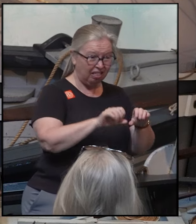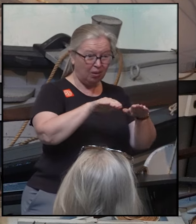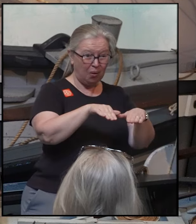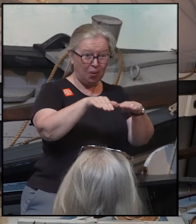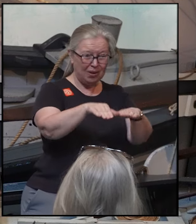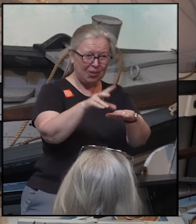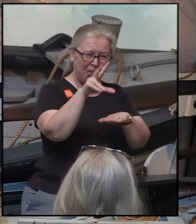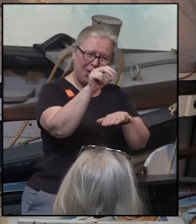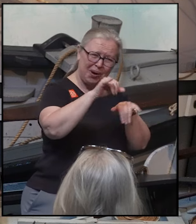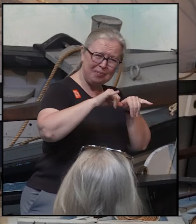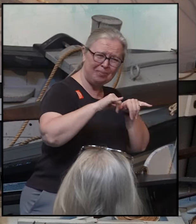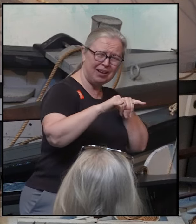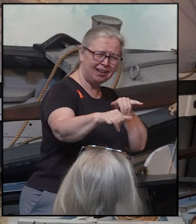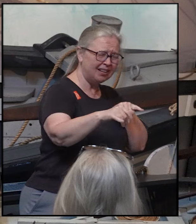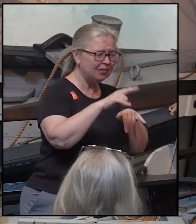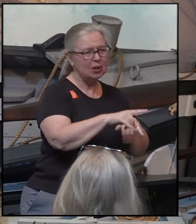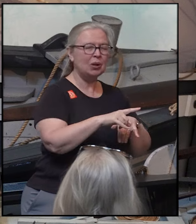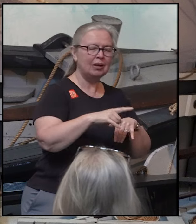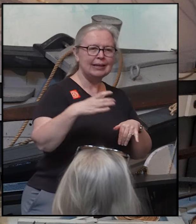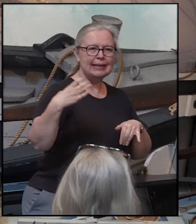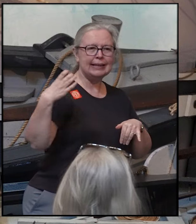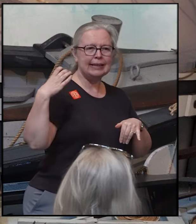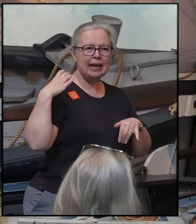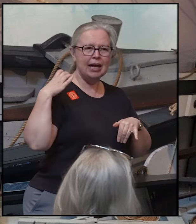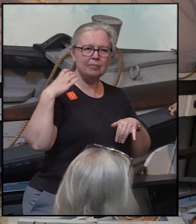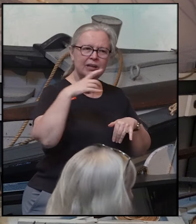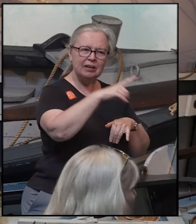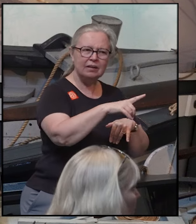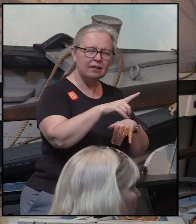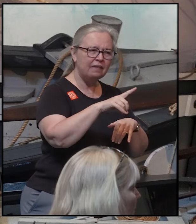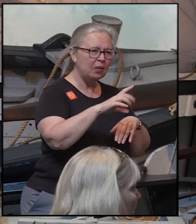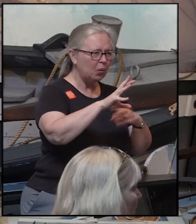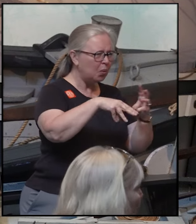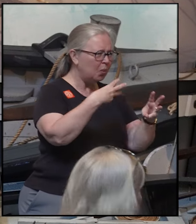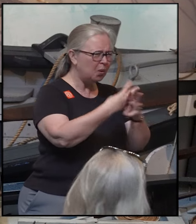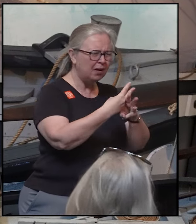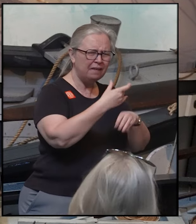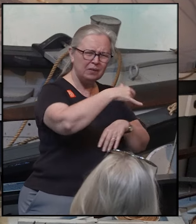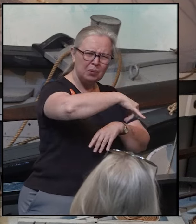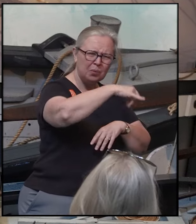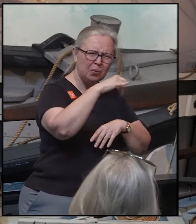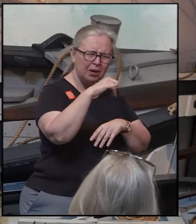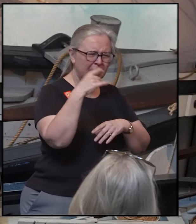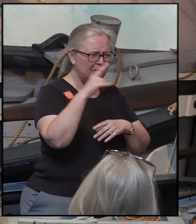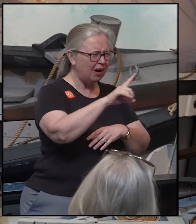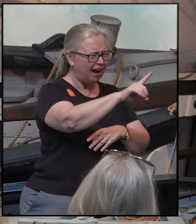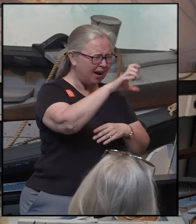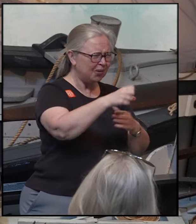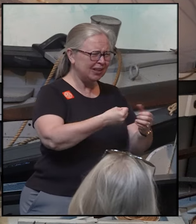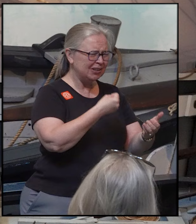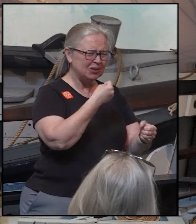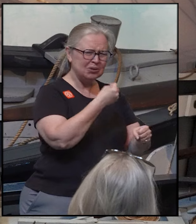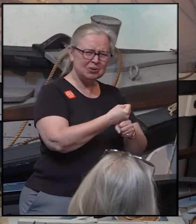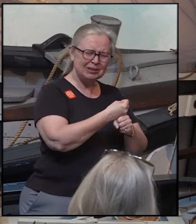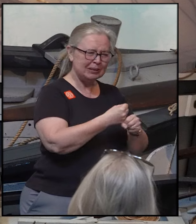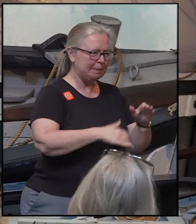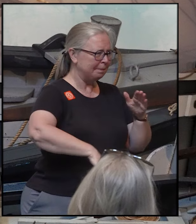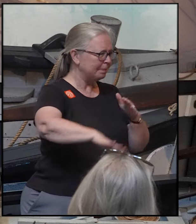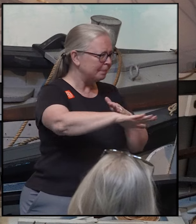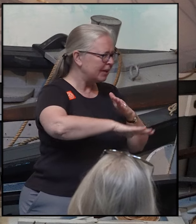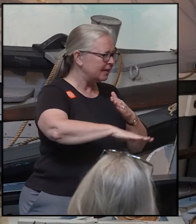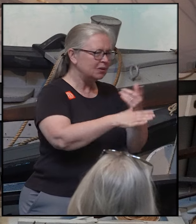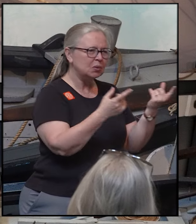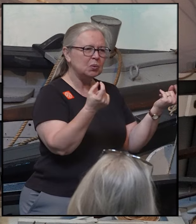100 years was the whaling capital of the world. Our whole economy for 100 years was based on